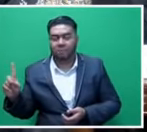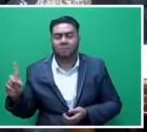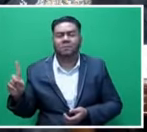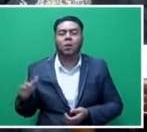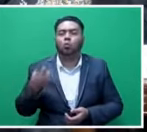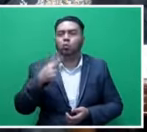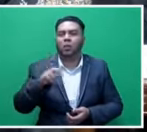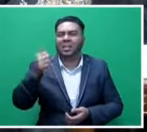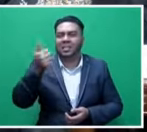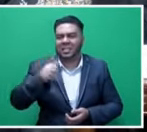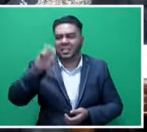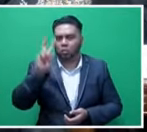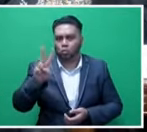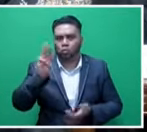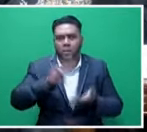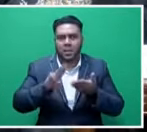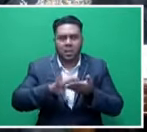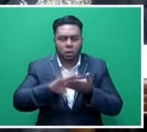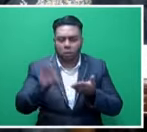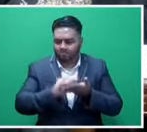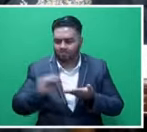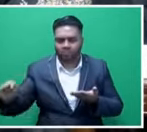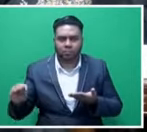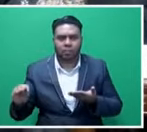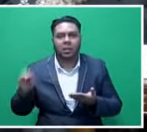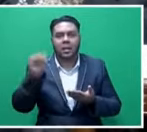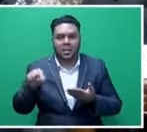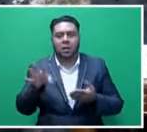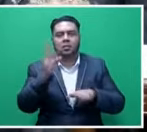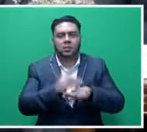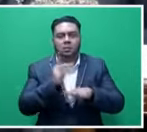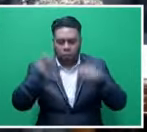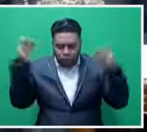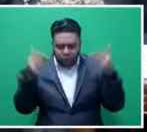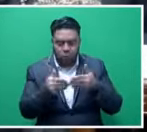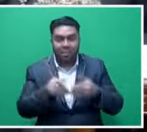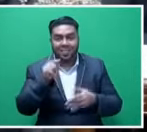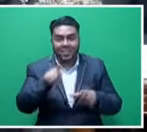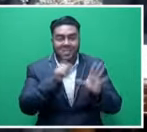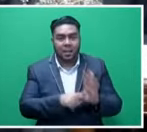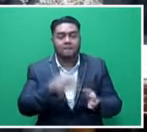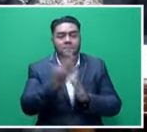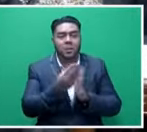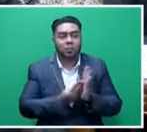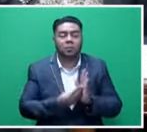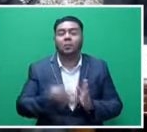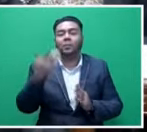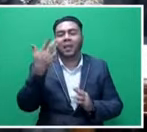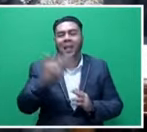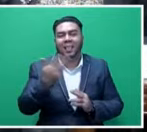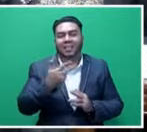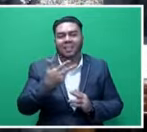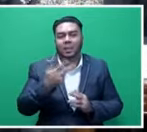total of $62 million has been expanded in this particular space. This year's budget, have $18.9 million